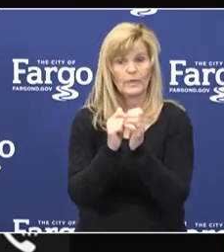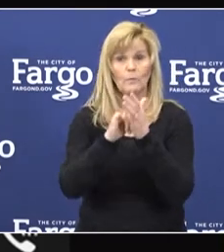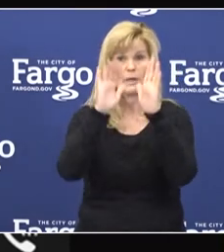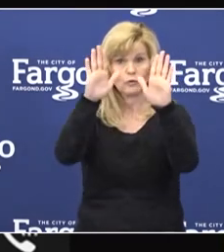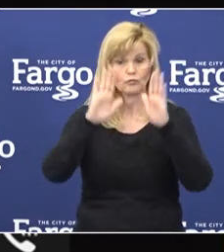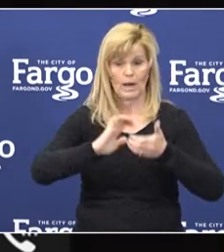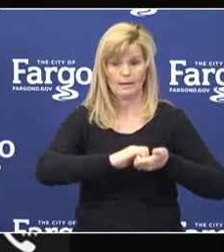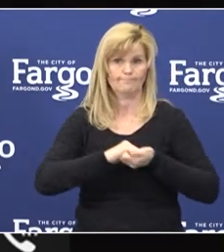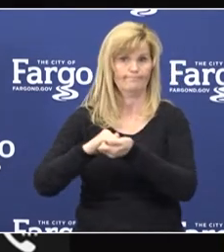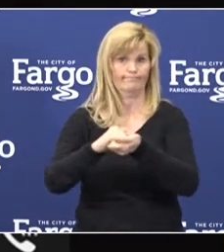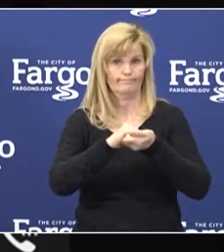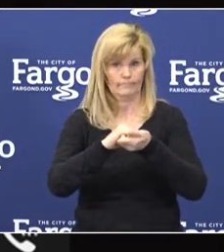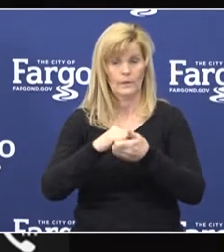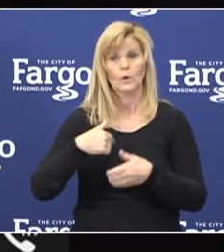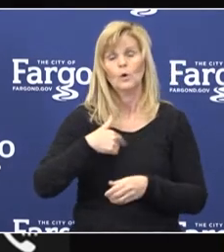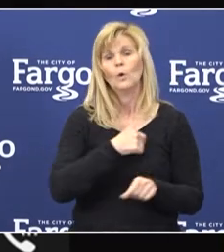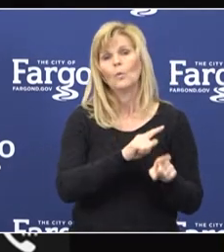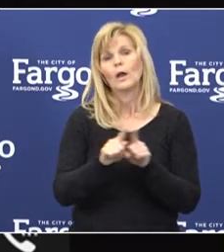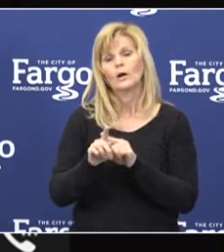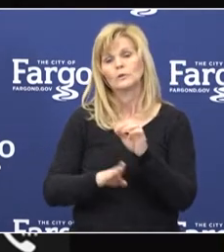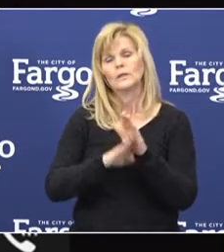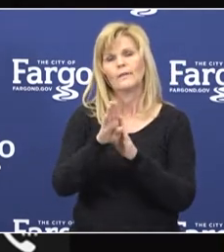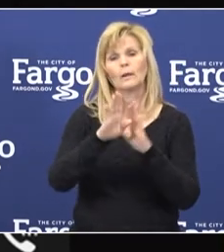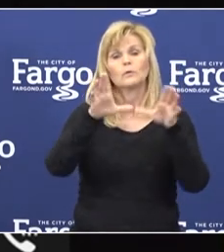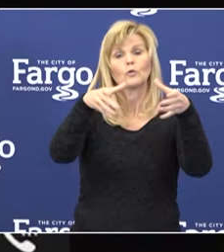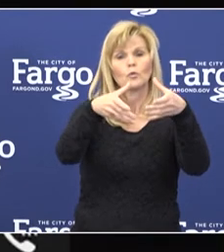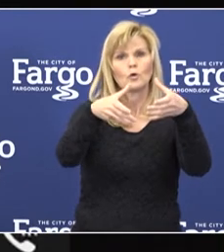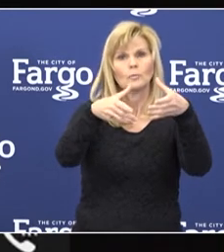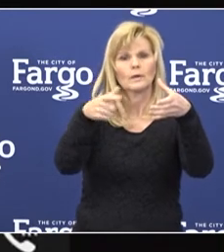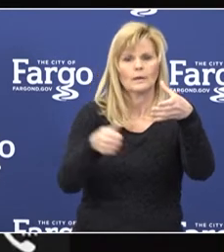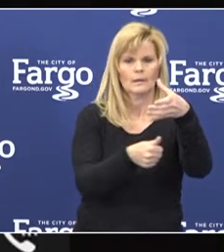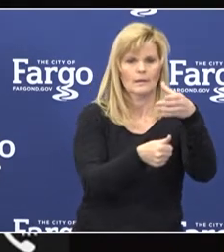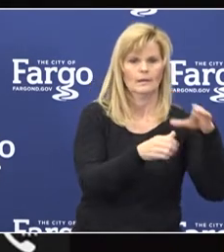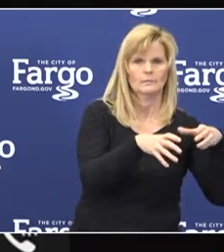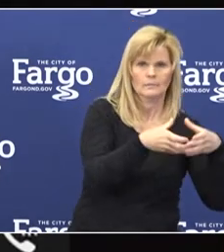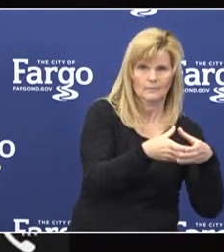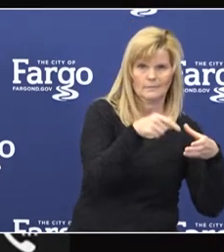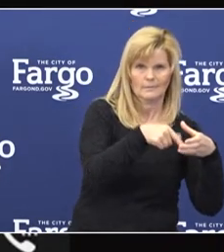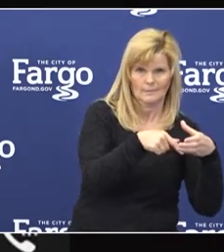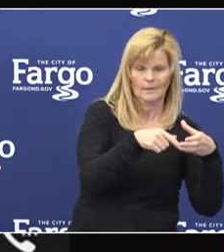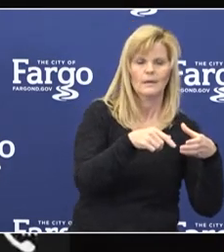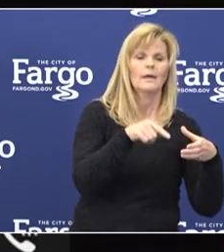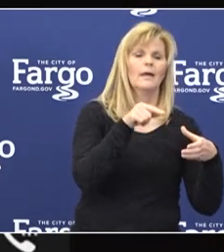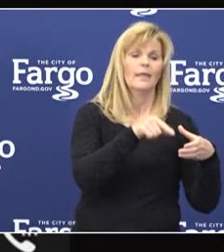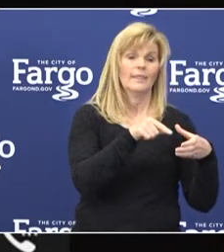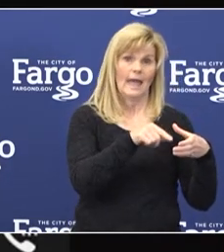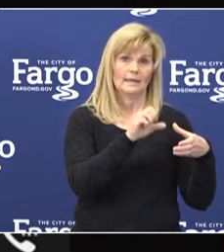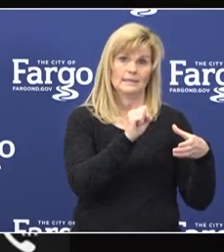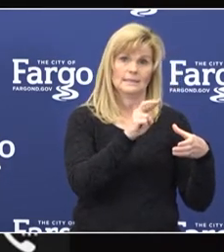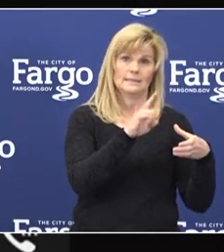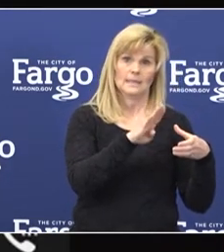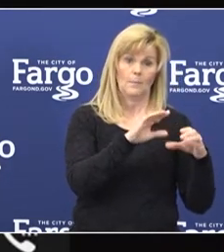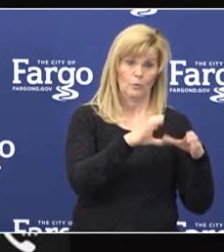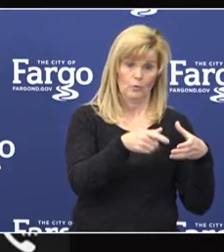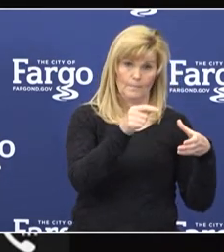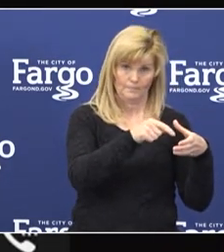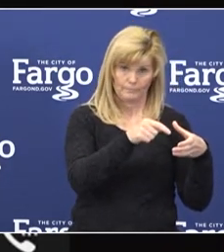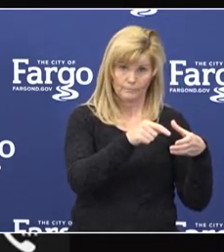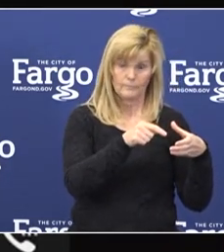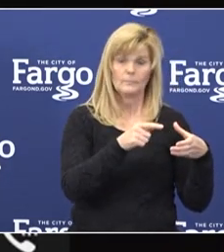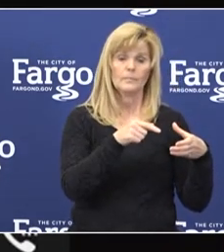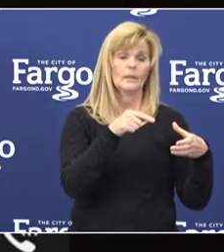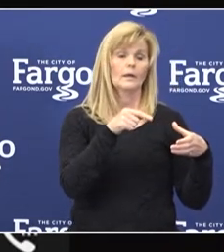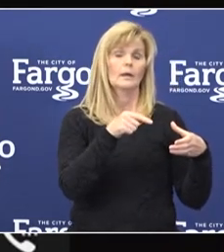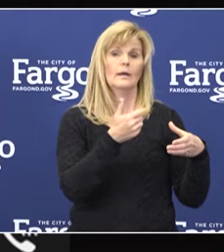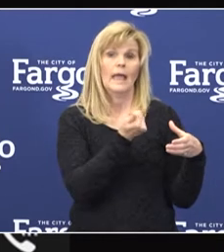We also developed a subgroup as part of that Red River Valley COVID Task Force. And the subgroup is involving